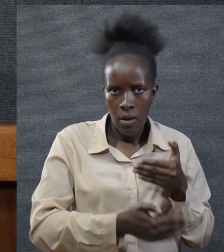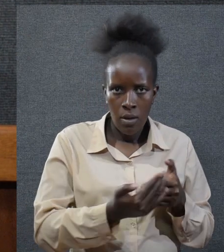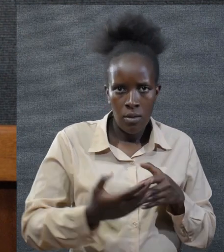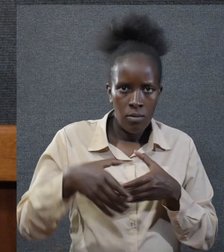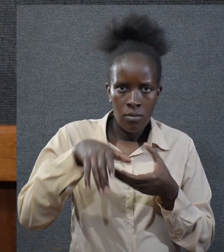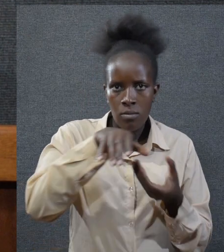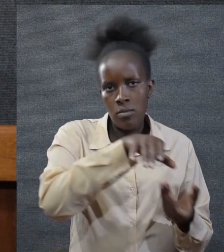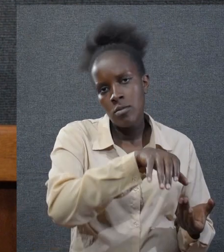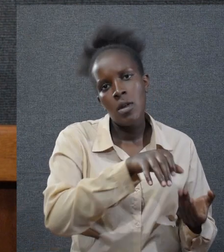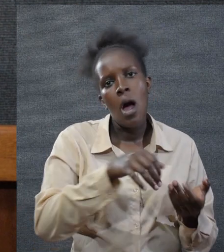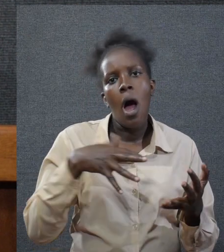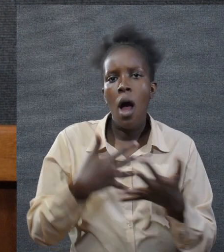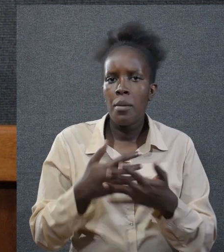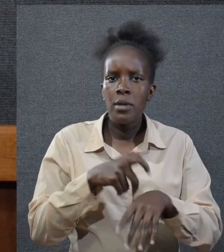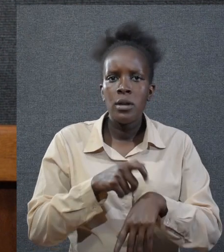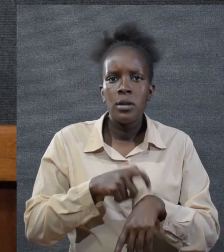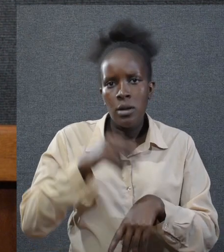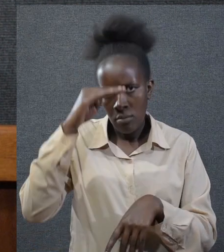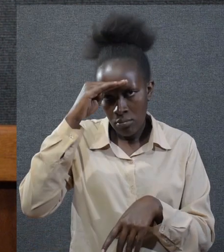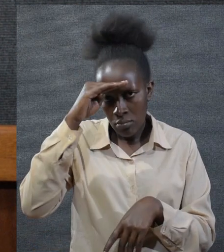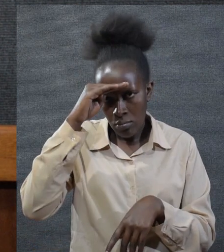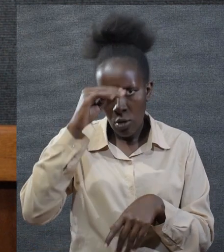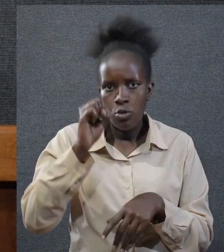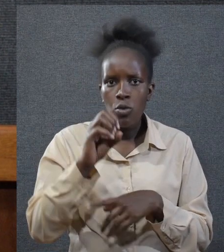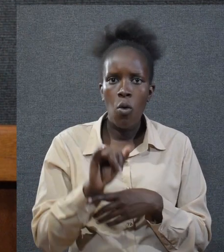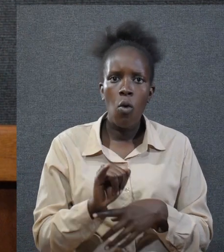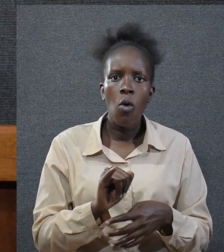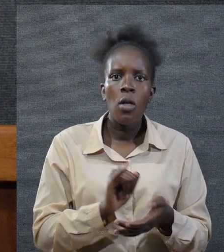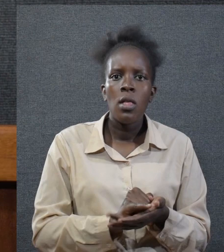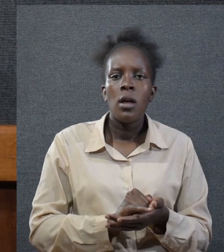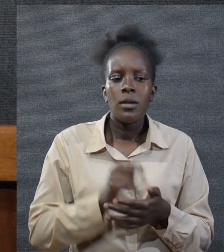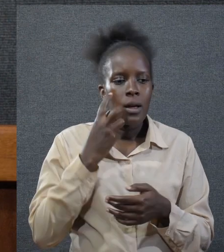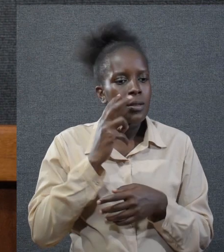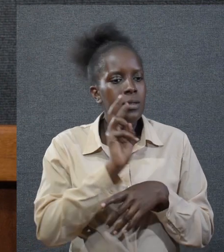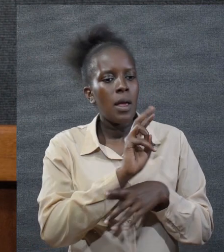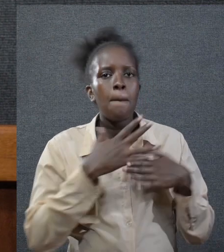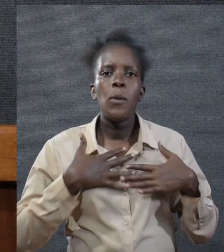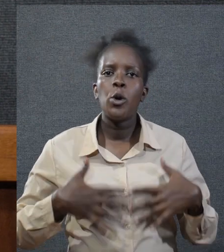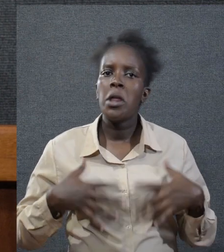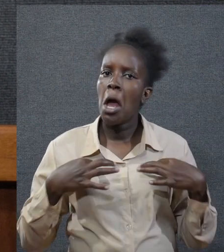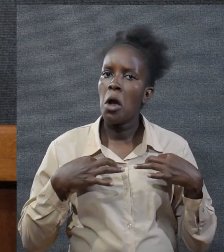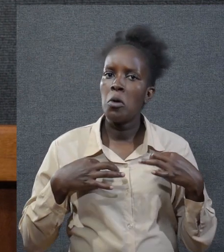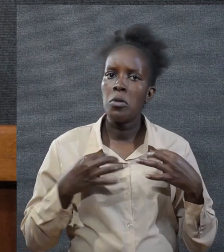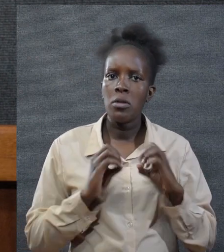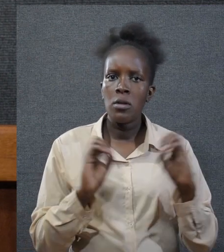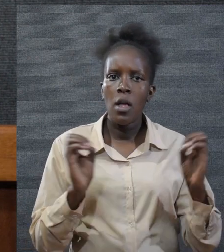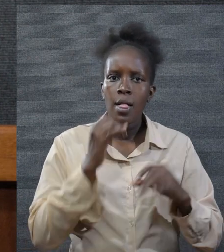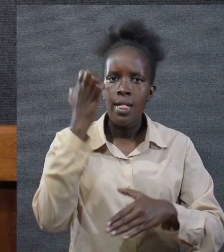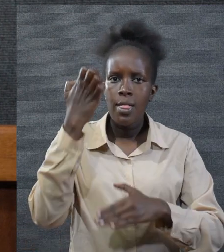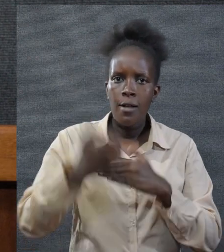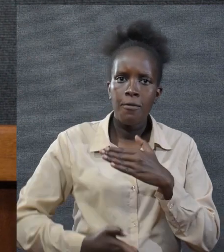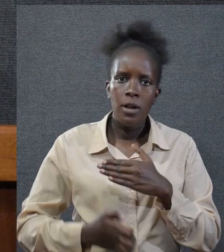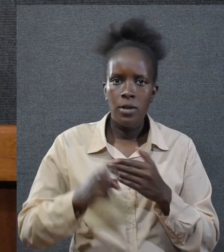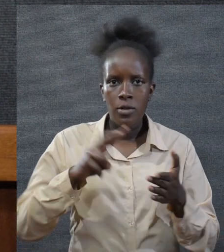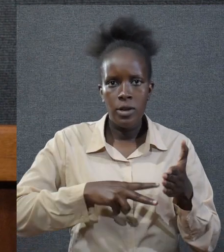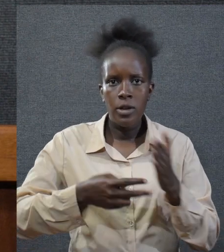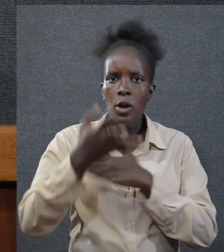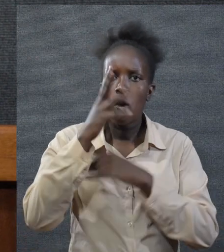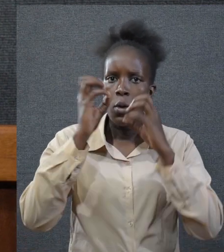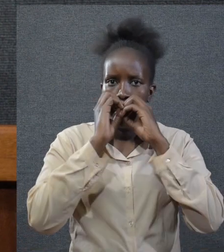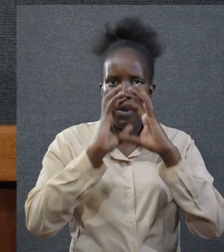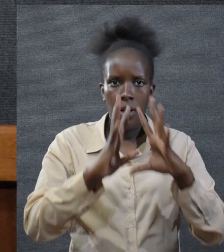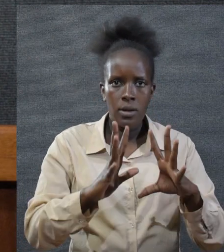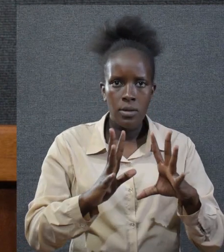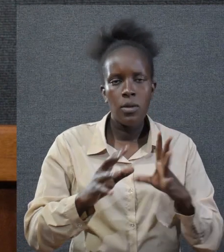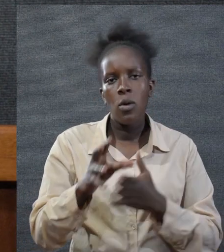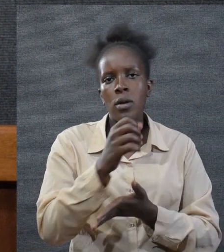it from the wine skin if they are drunk, so that he can gaze on their naked bodies. At the end of our reading,